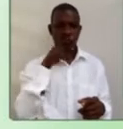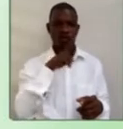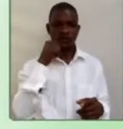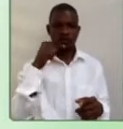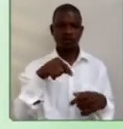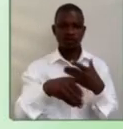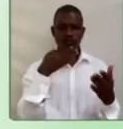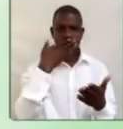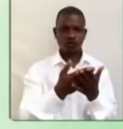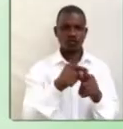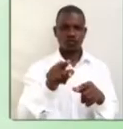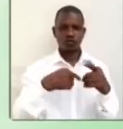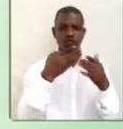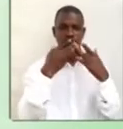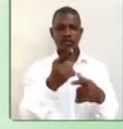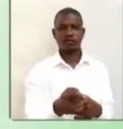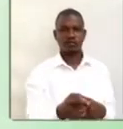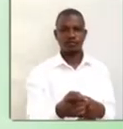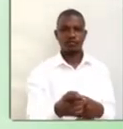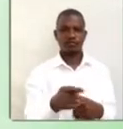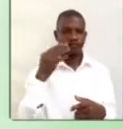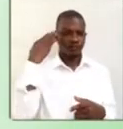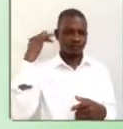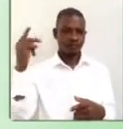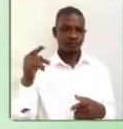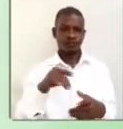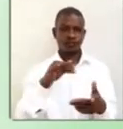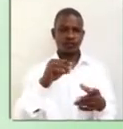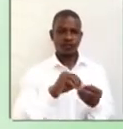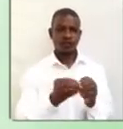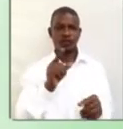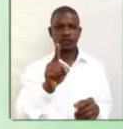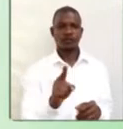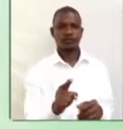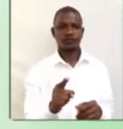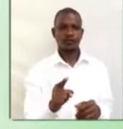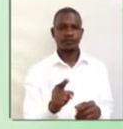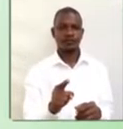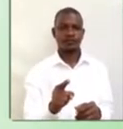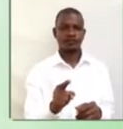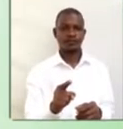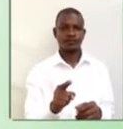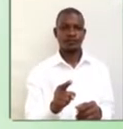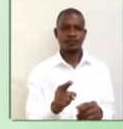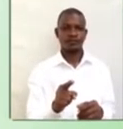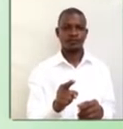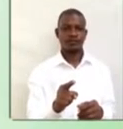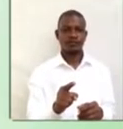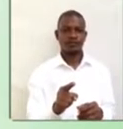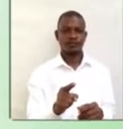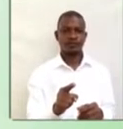Thank you. Sound number one. Sound Puh.